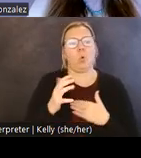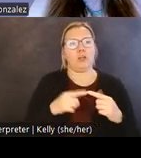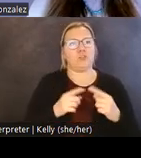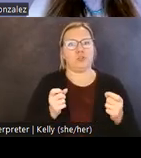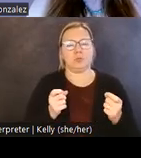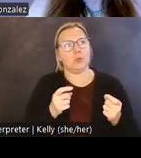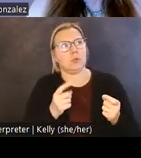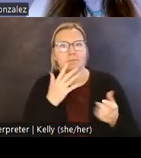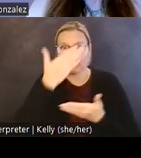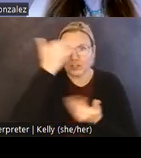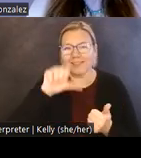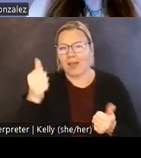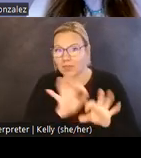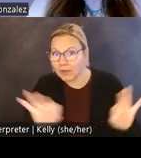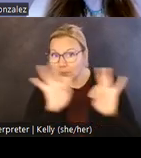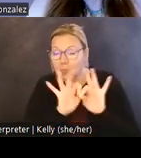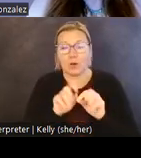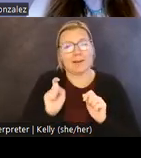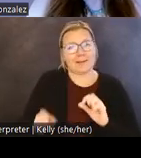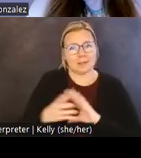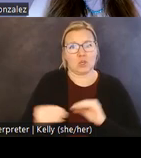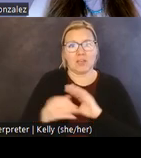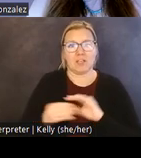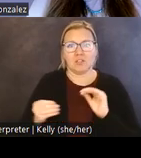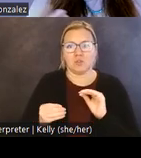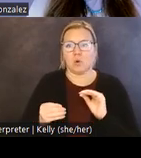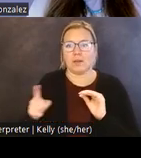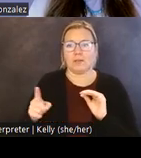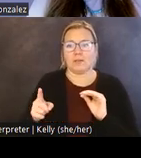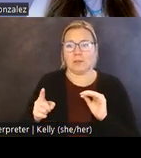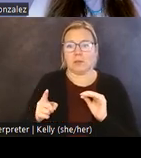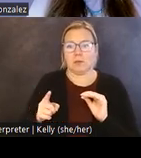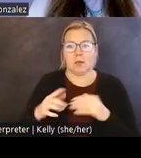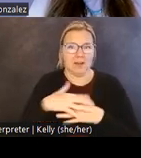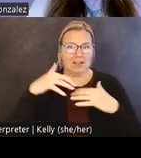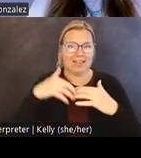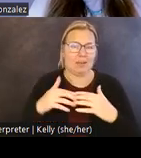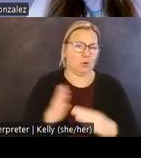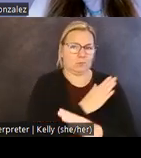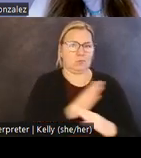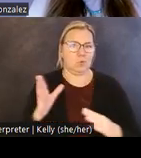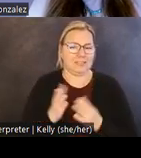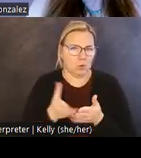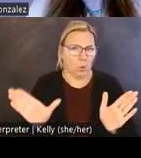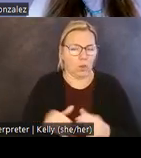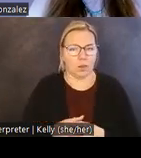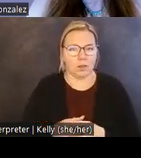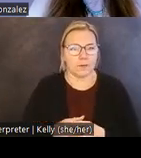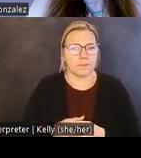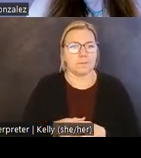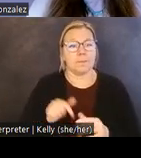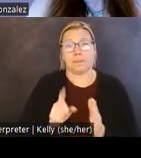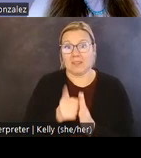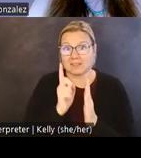important and necessary stories to tell about the range about Indian boarding schools as a whole. This moment